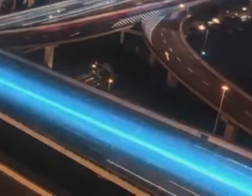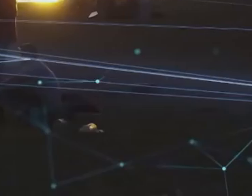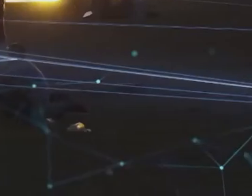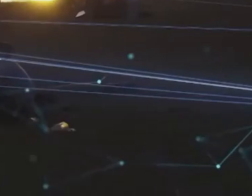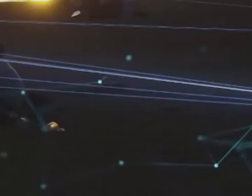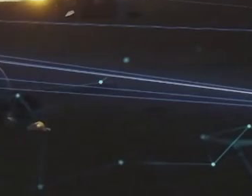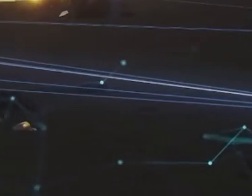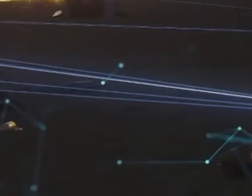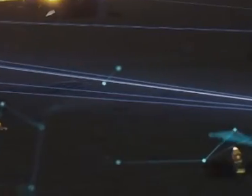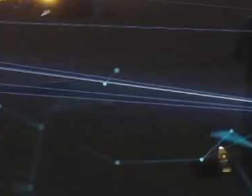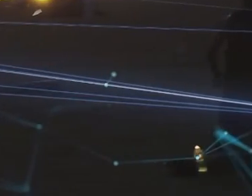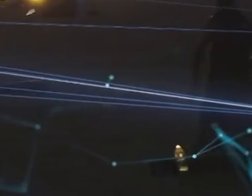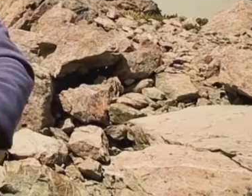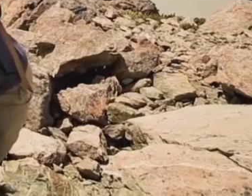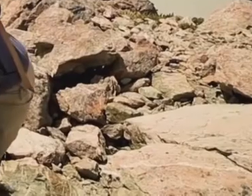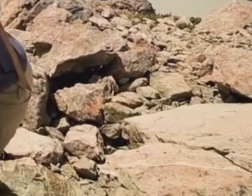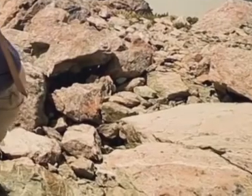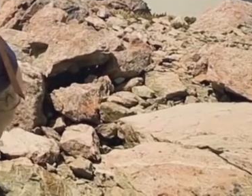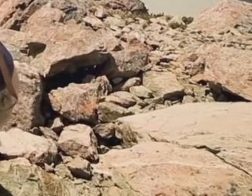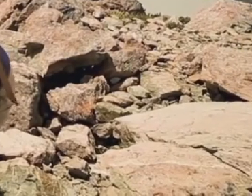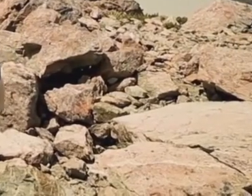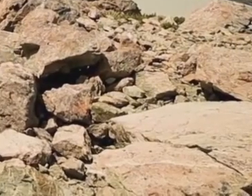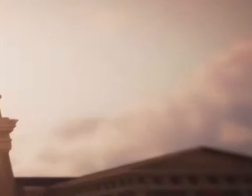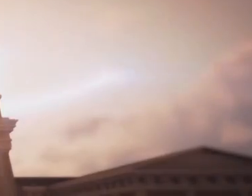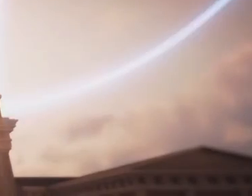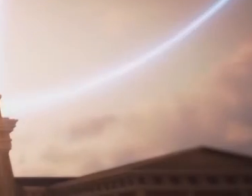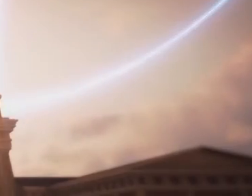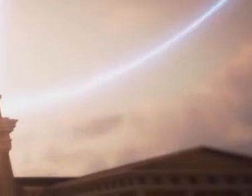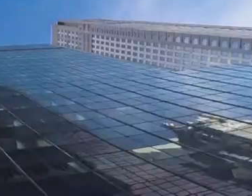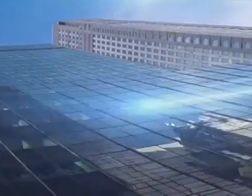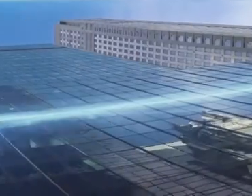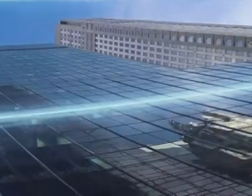We all want to trust. And to be trusted.